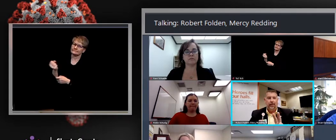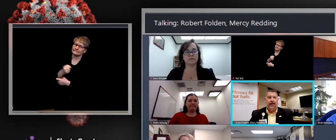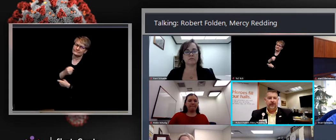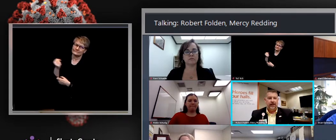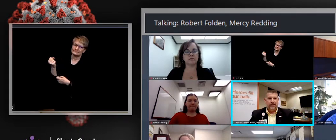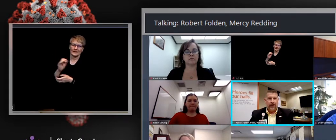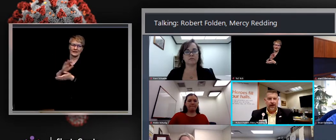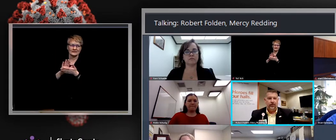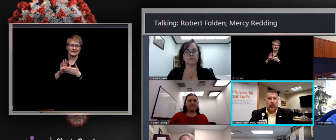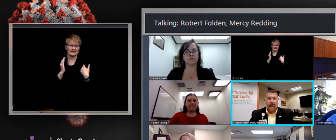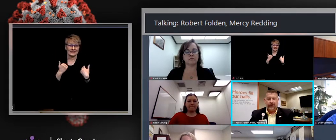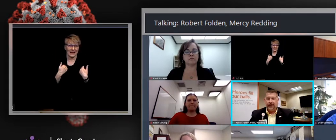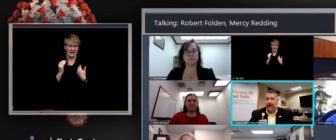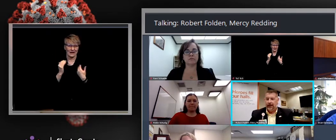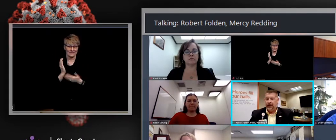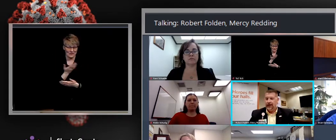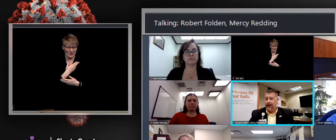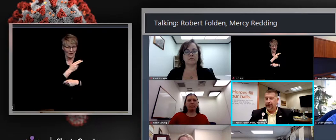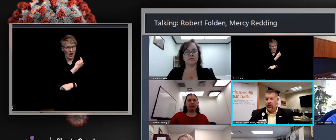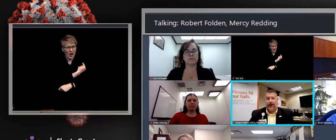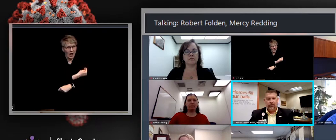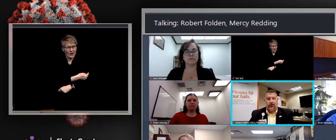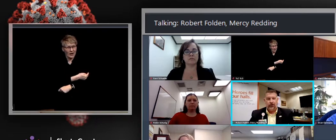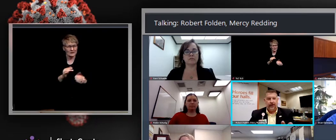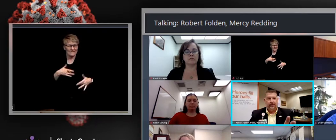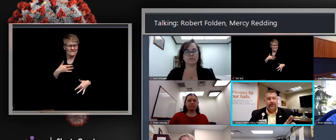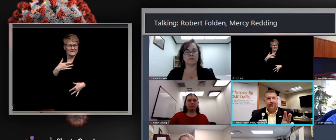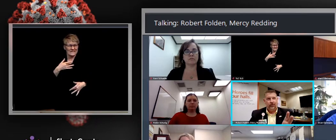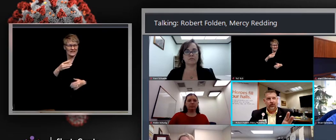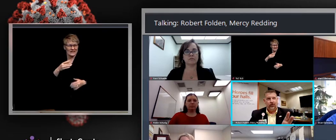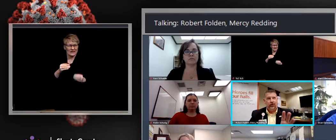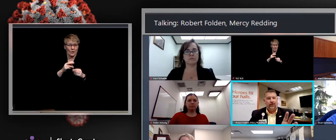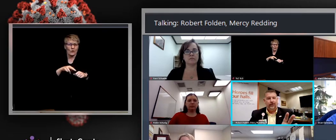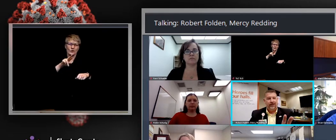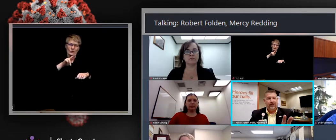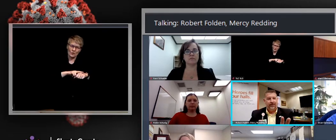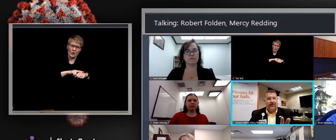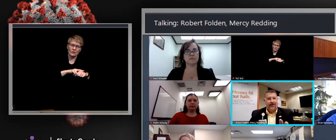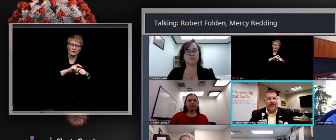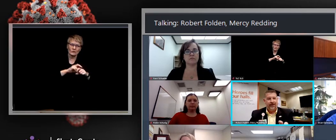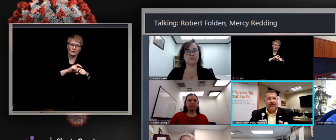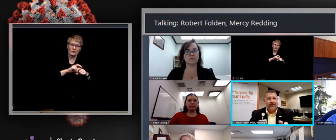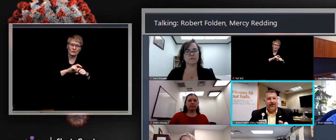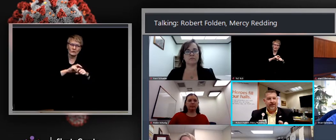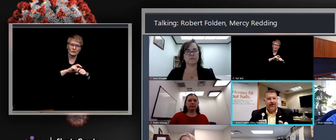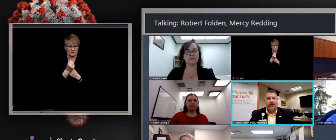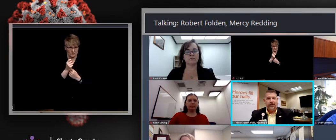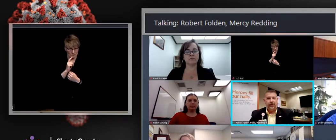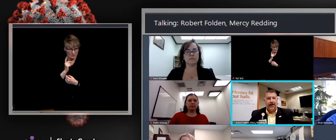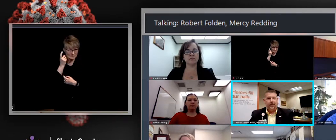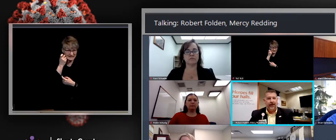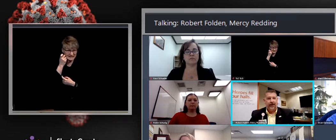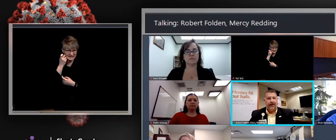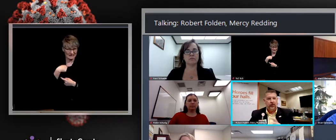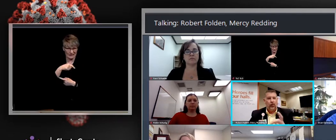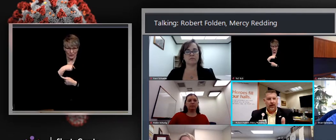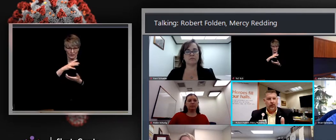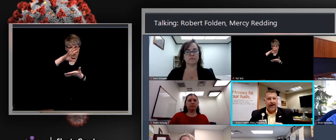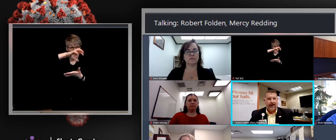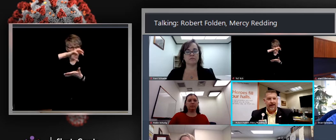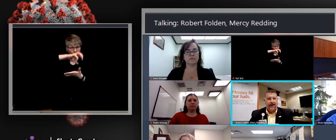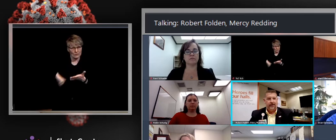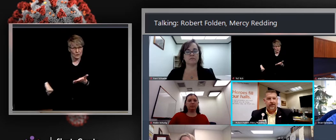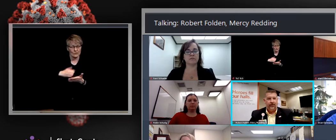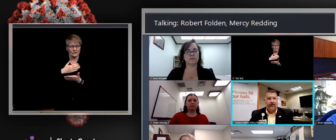a better sense of normalcy. We actually took down some of the physical barriers that we had in place